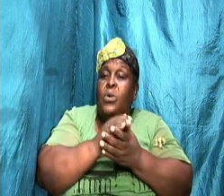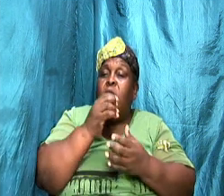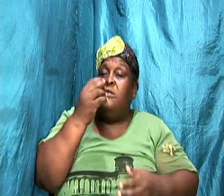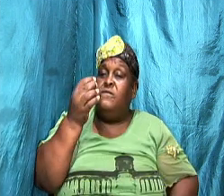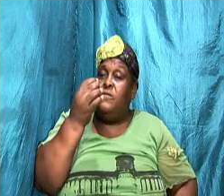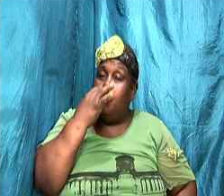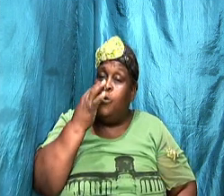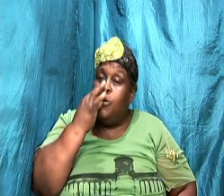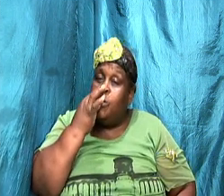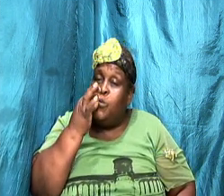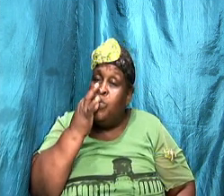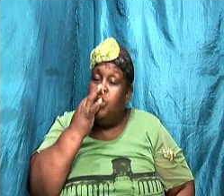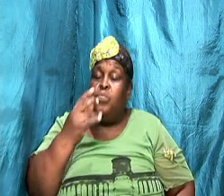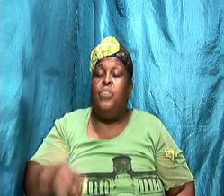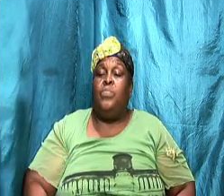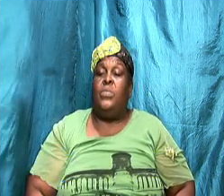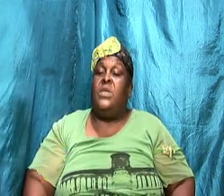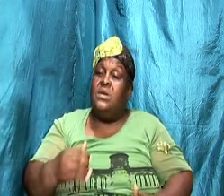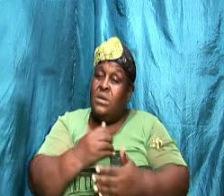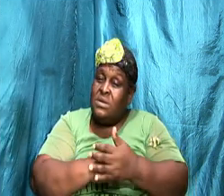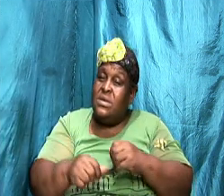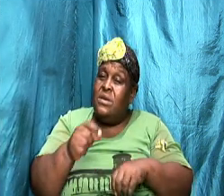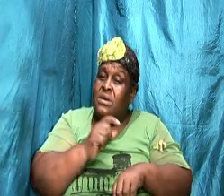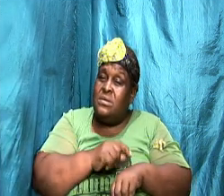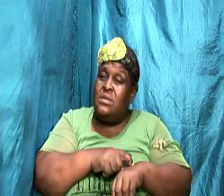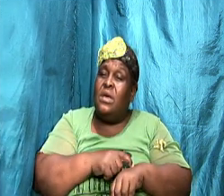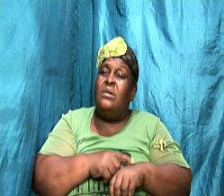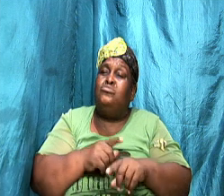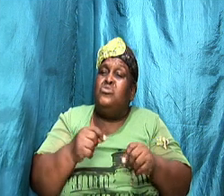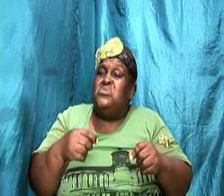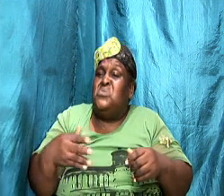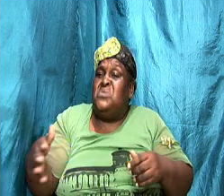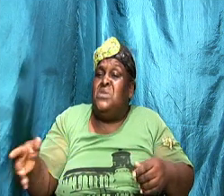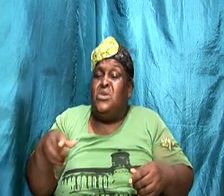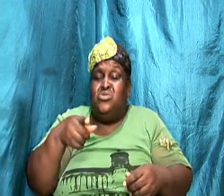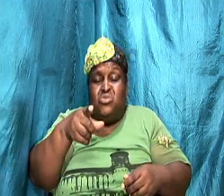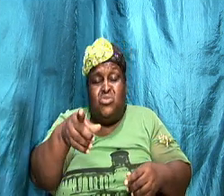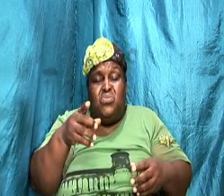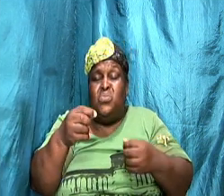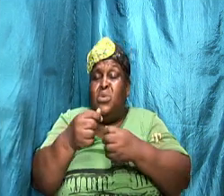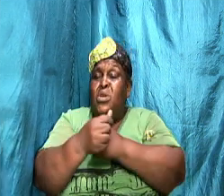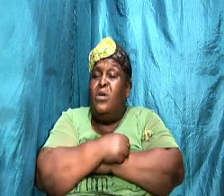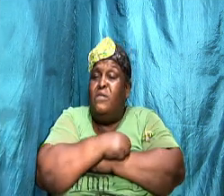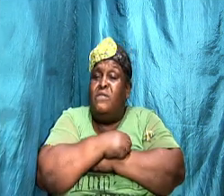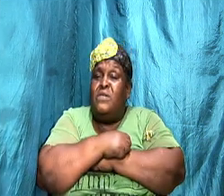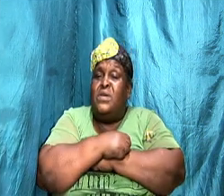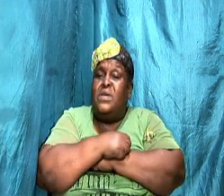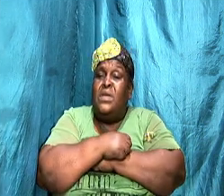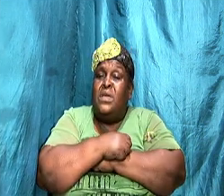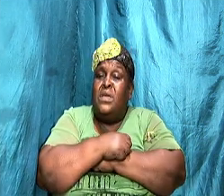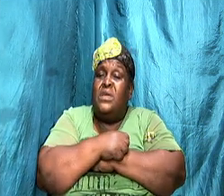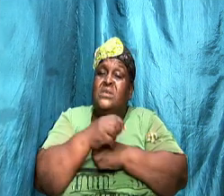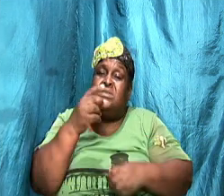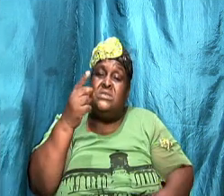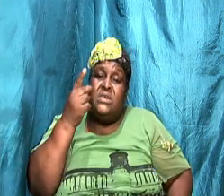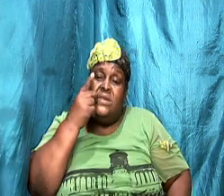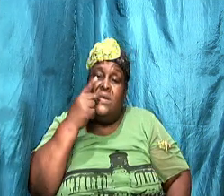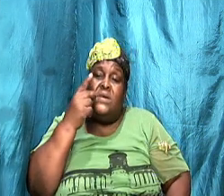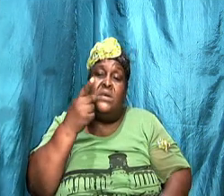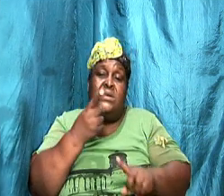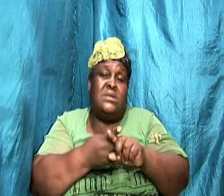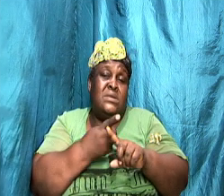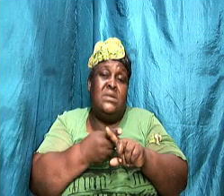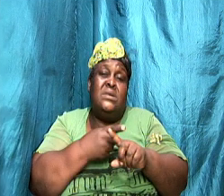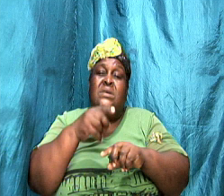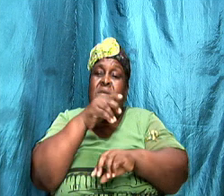but we give more compliment take time to do things you love and we said that already date night and dinners and so